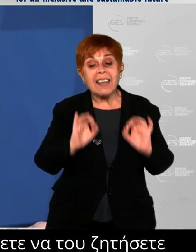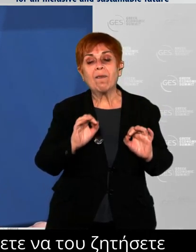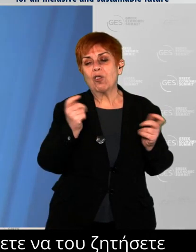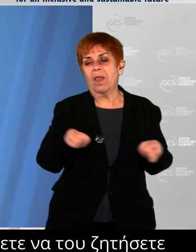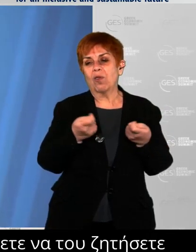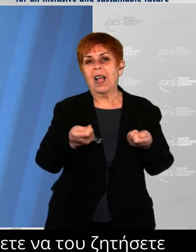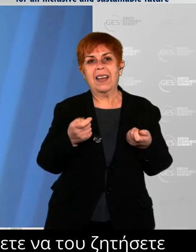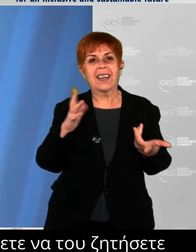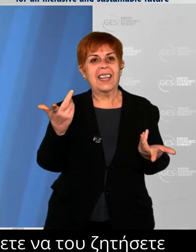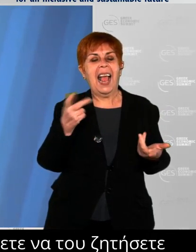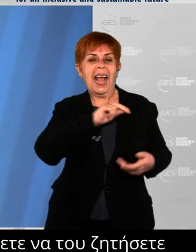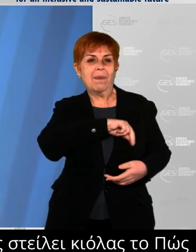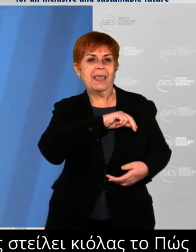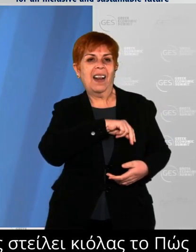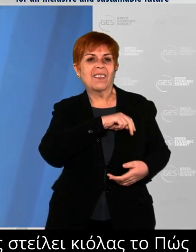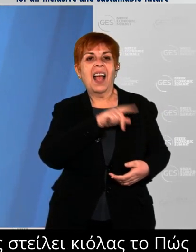of 2021.